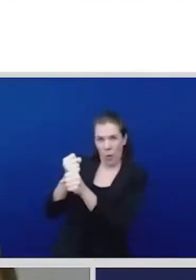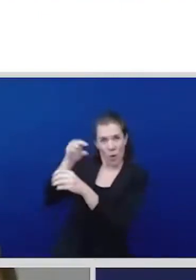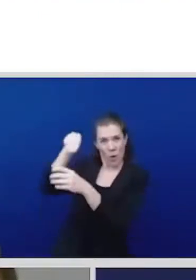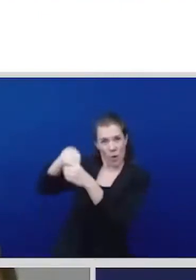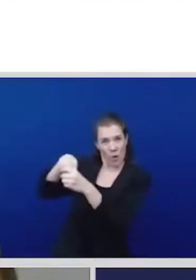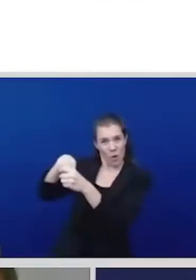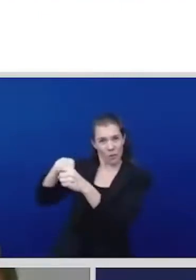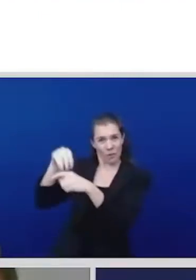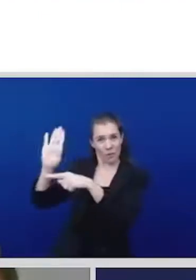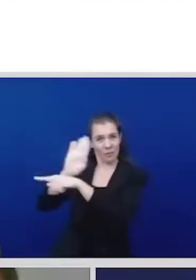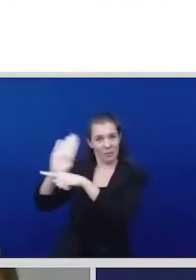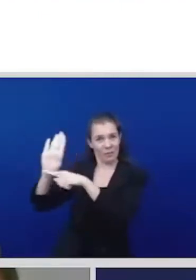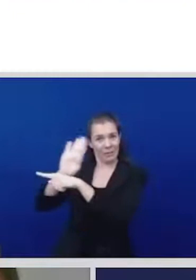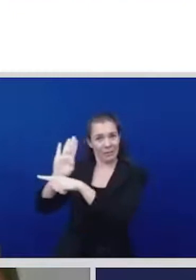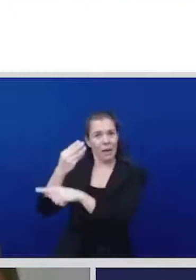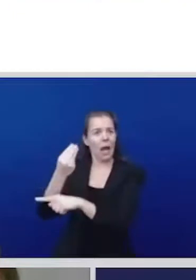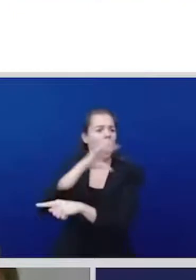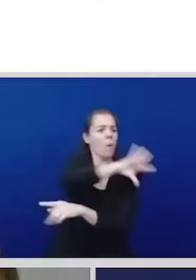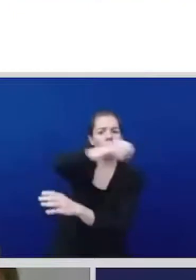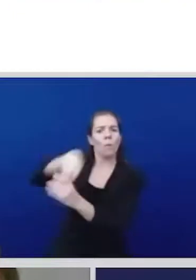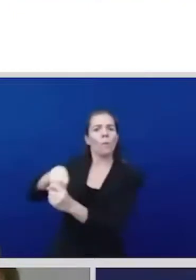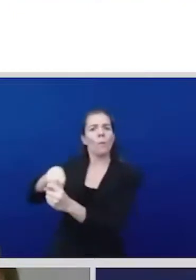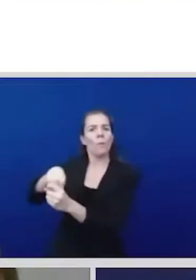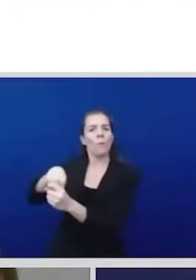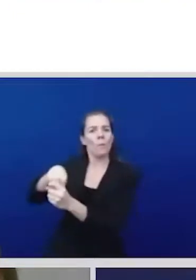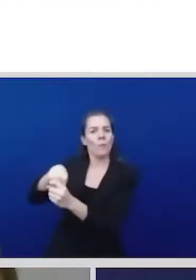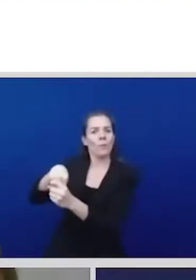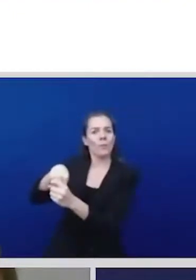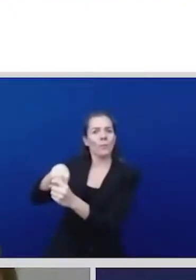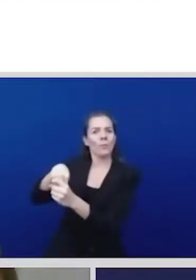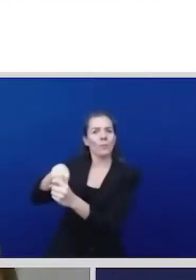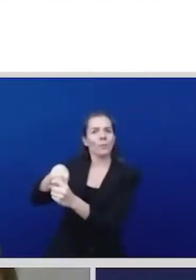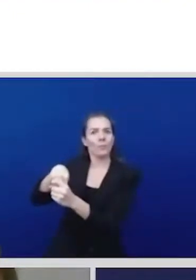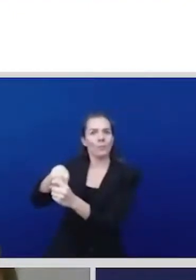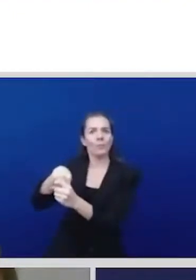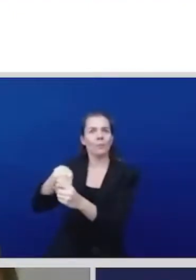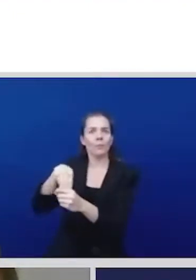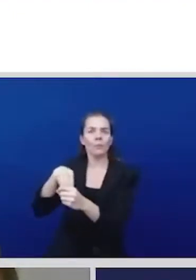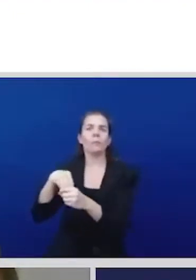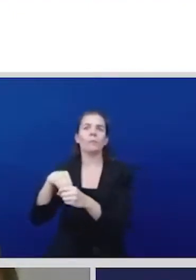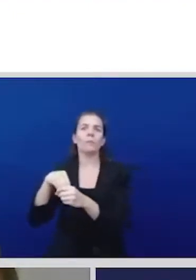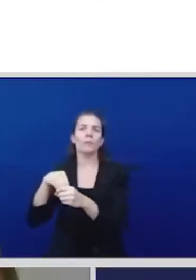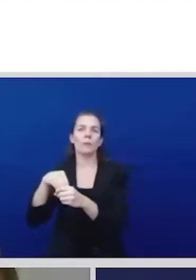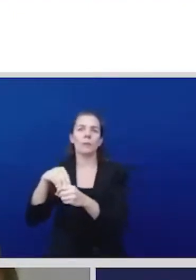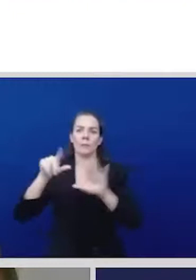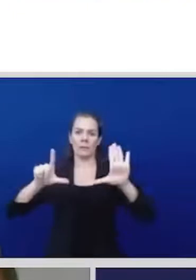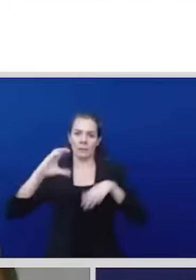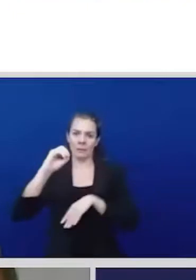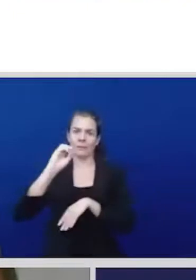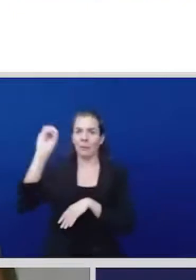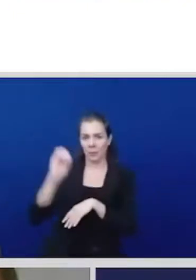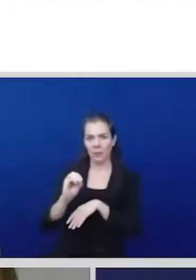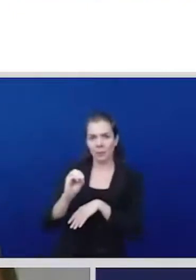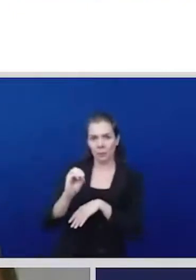% and now we have a retroceso this process of incorporation of women to labor was